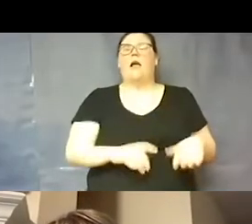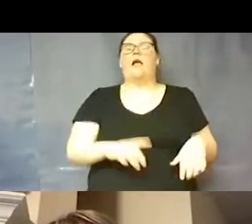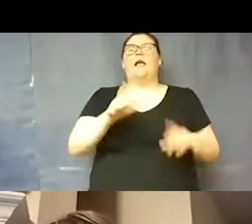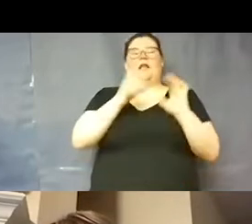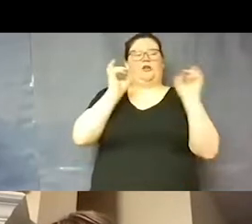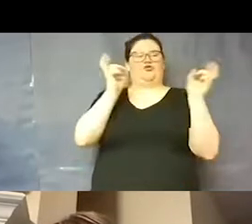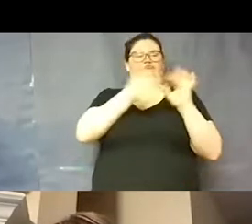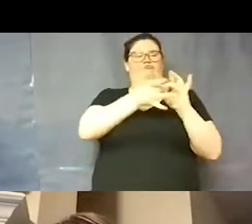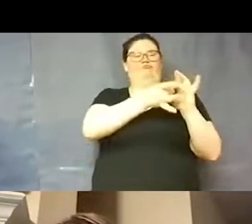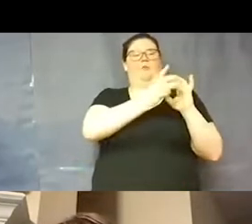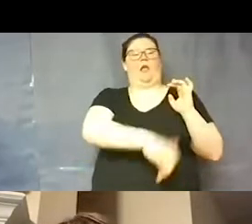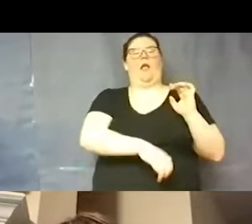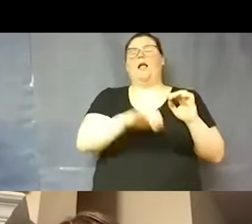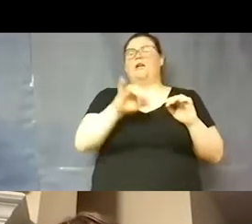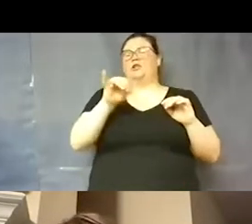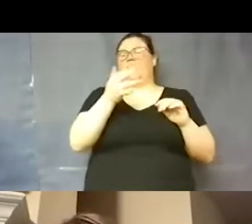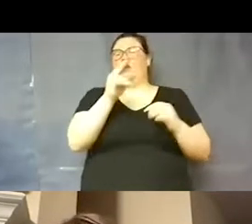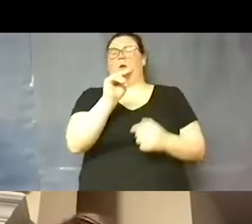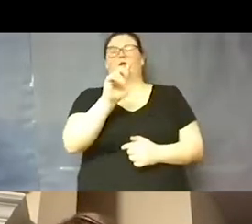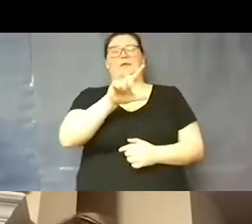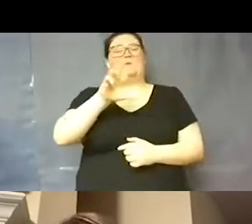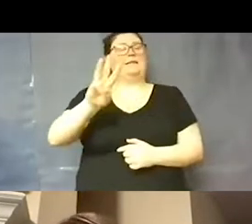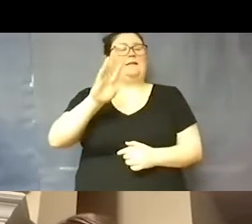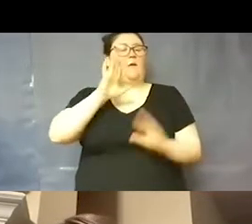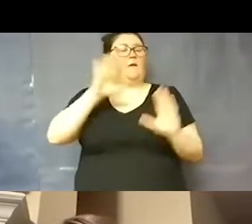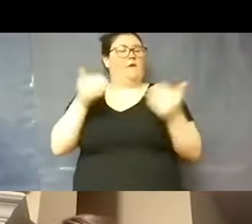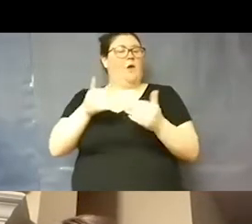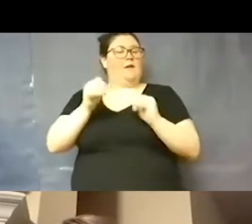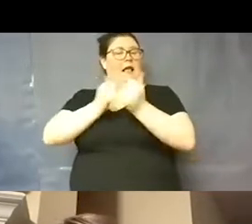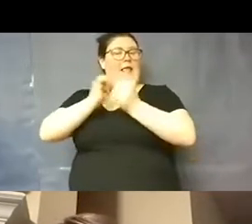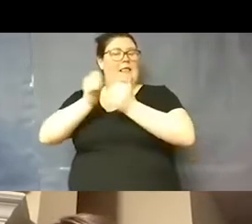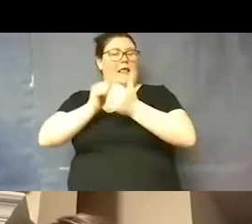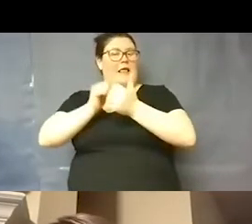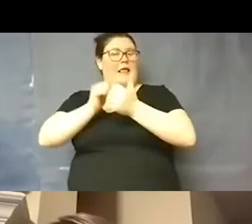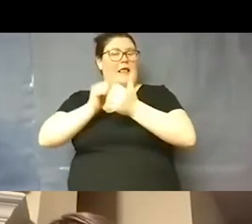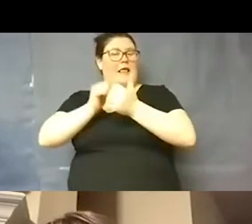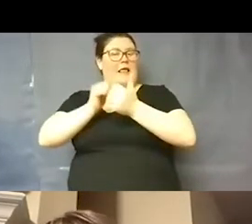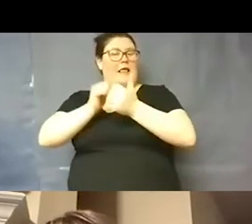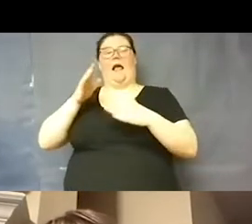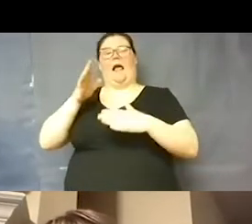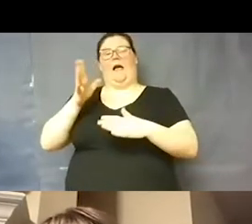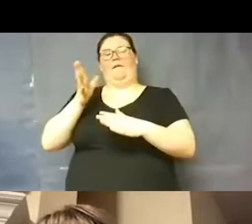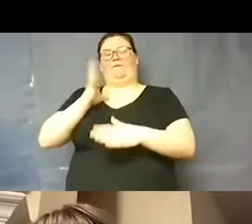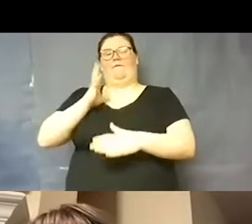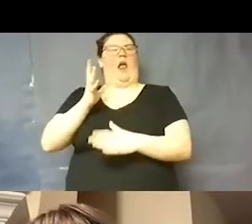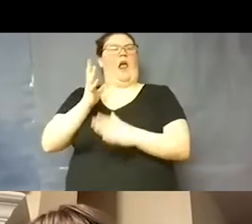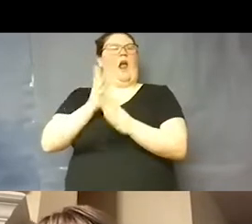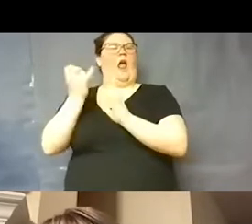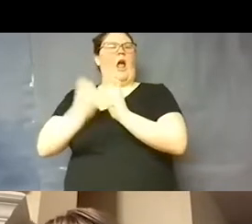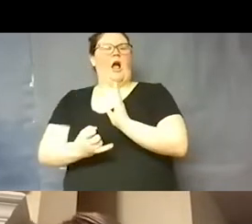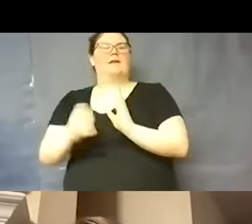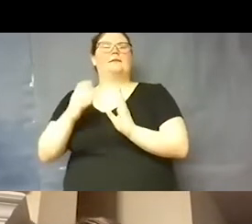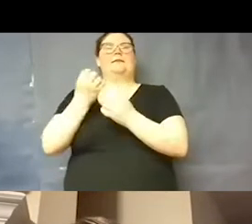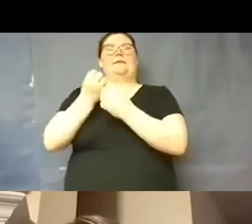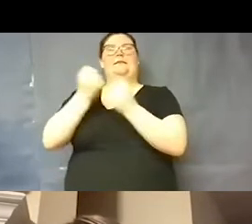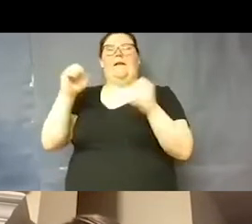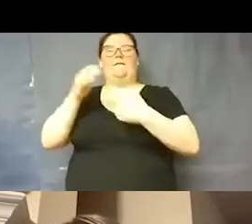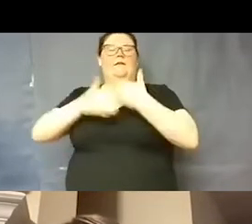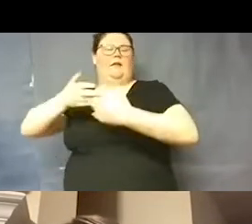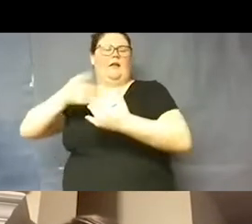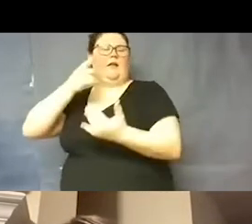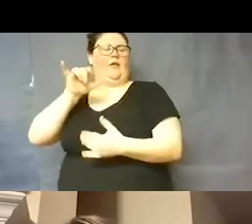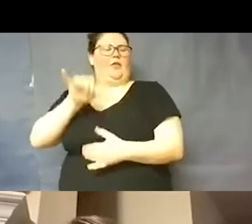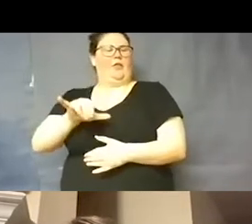Tuesday, January 26th, we'll be focusing on athletics and fine arts, safety protocols that we put in place there to do everything we can to keep our